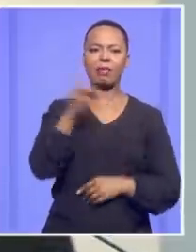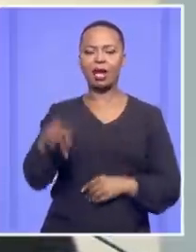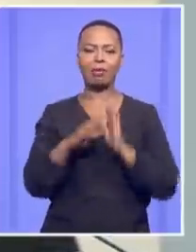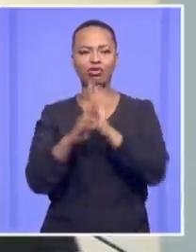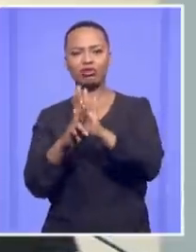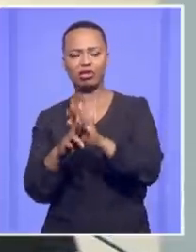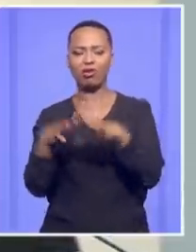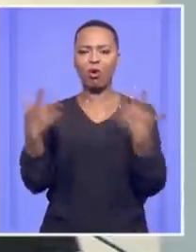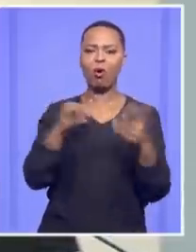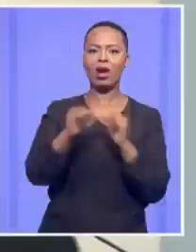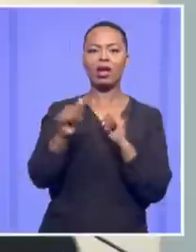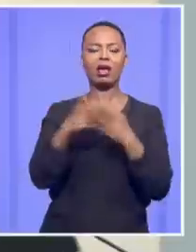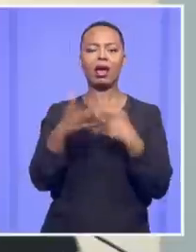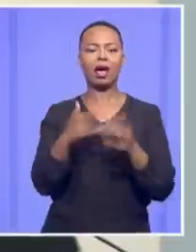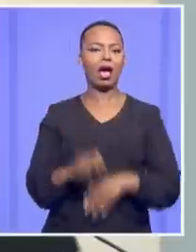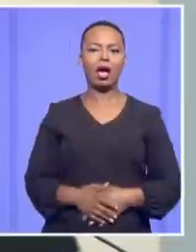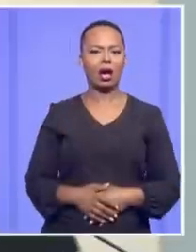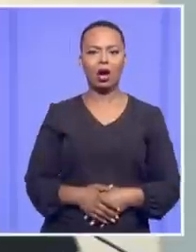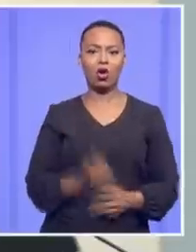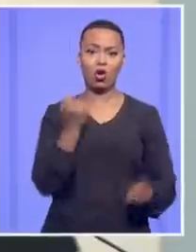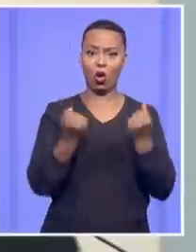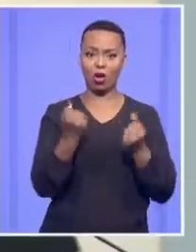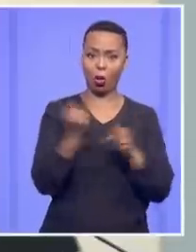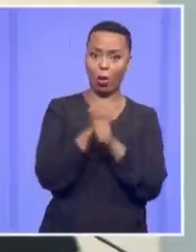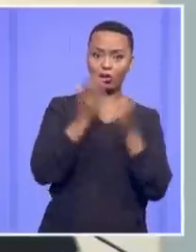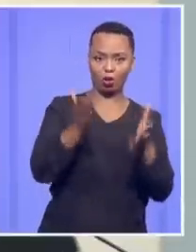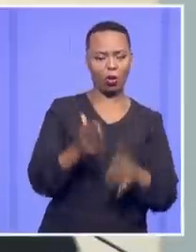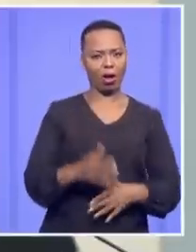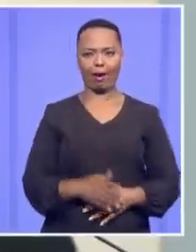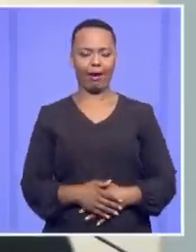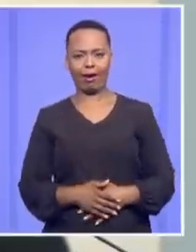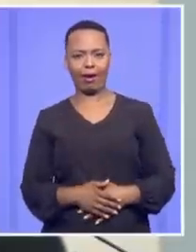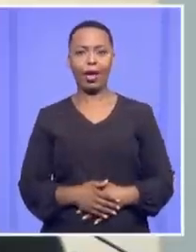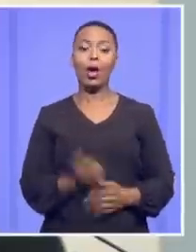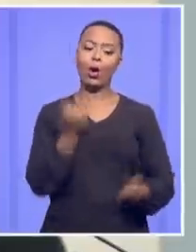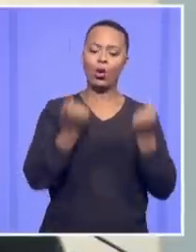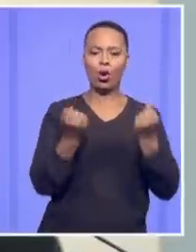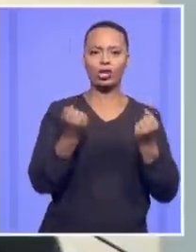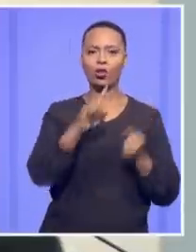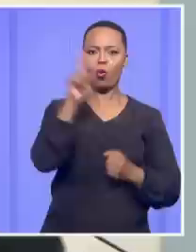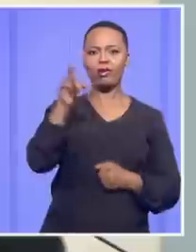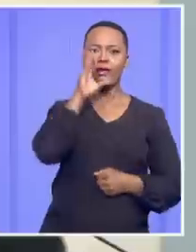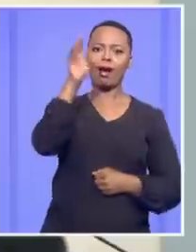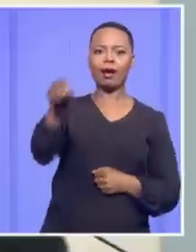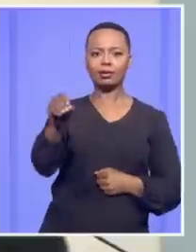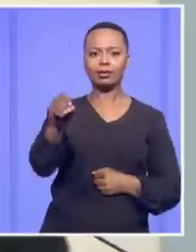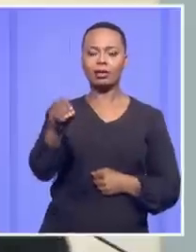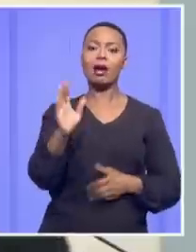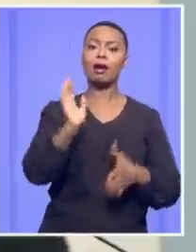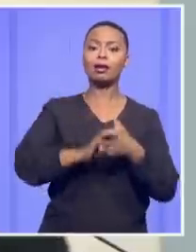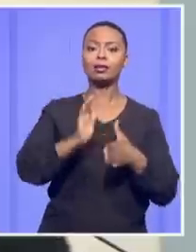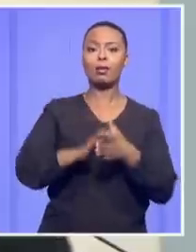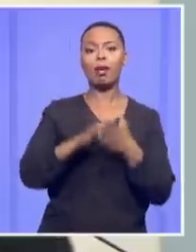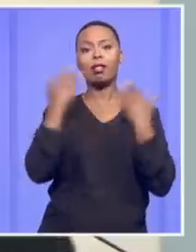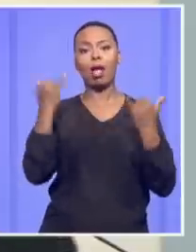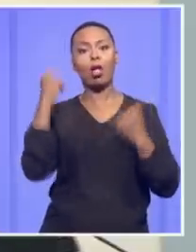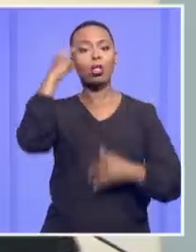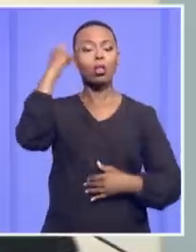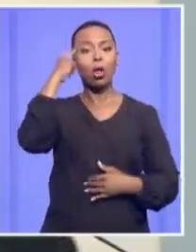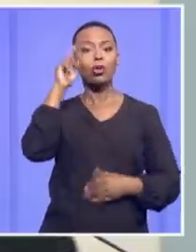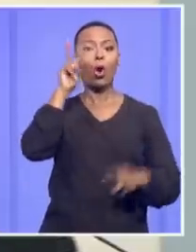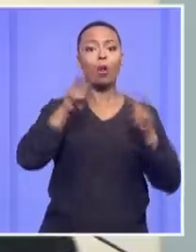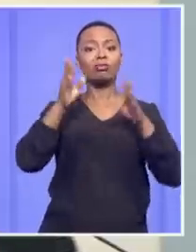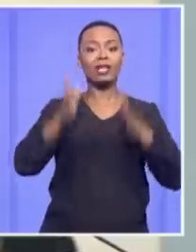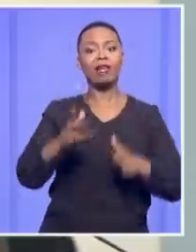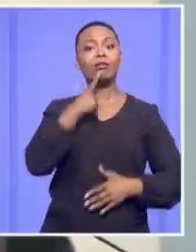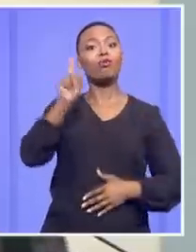or what it had heard. You know, that's not how a court operates. A court asks the question, what does the reasonable, thoughtful, well-informed observer say?